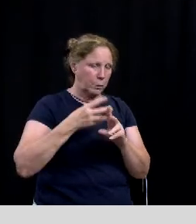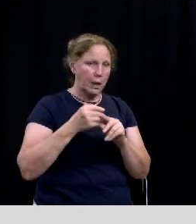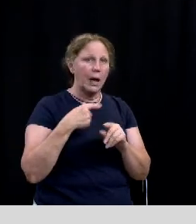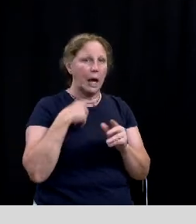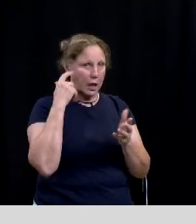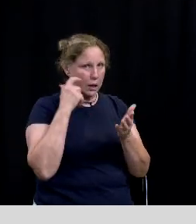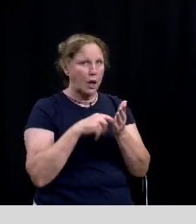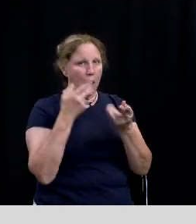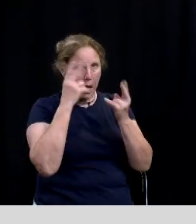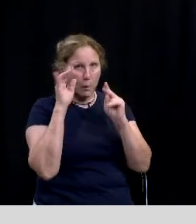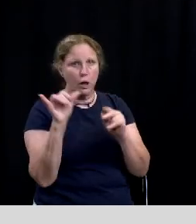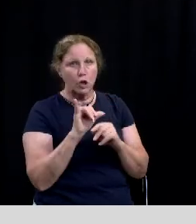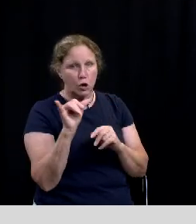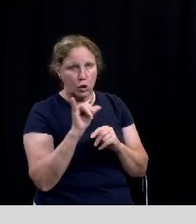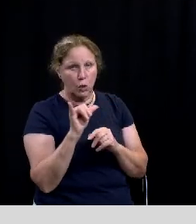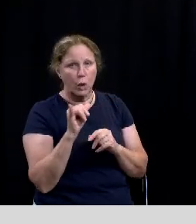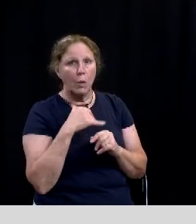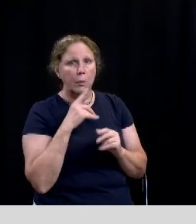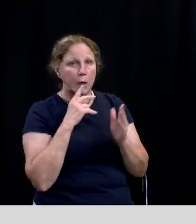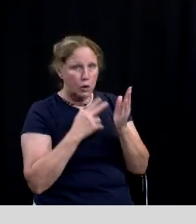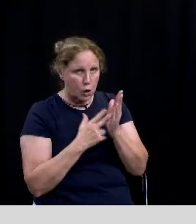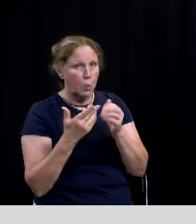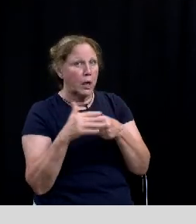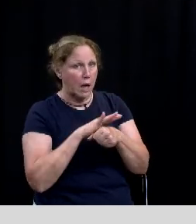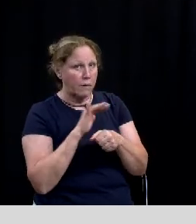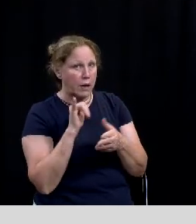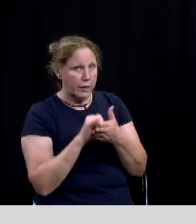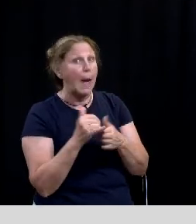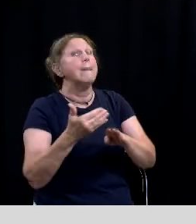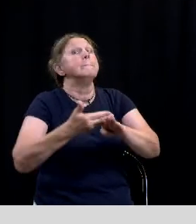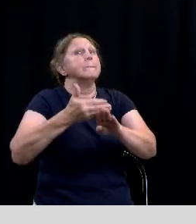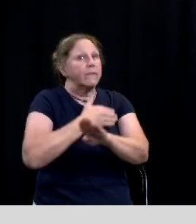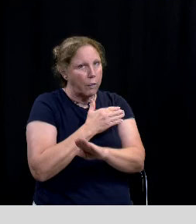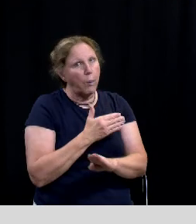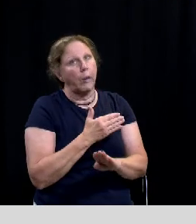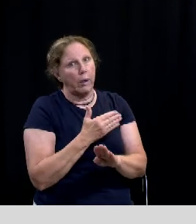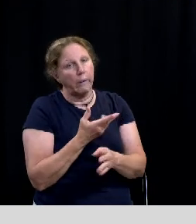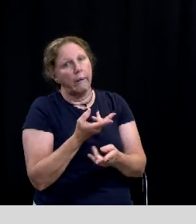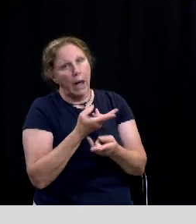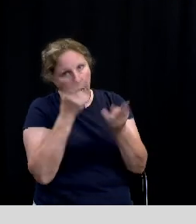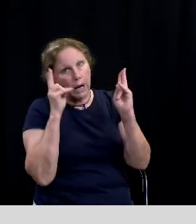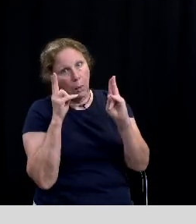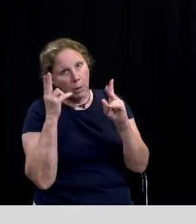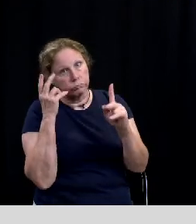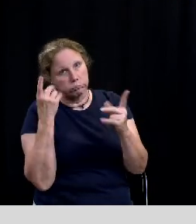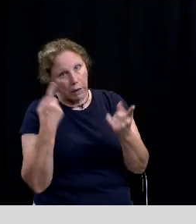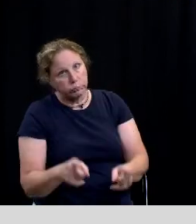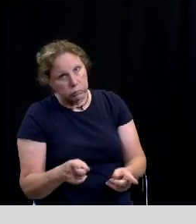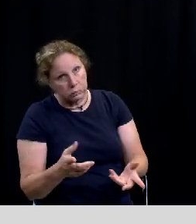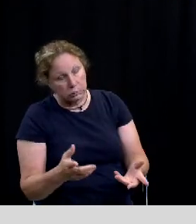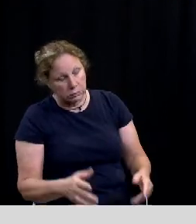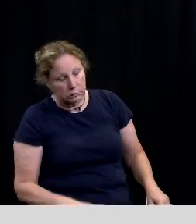halloween in there as well because i wanted to make sure we covered that before the actual uh holiday took place